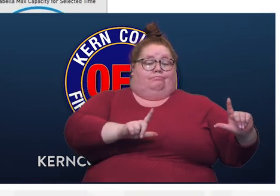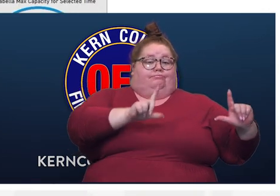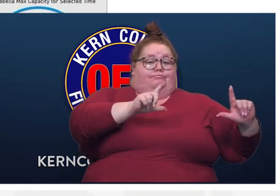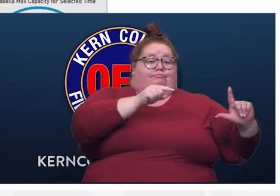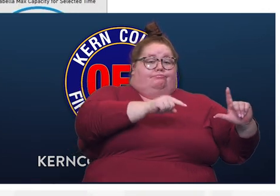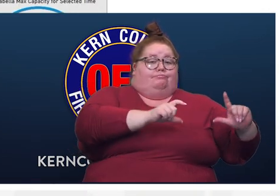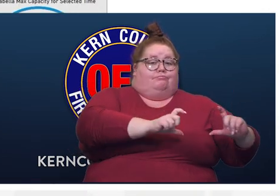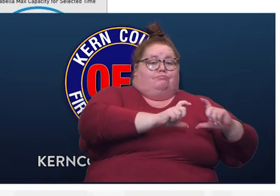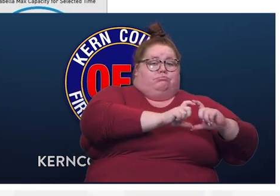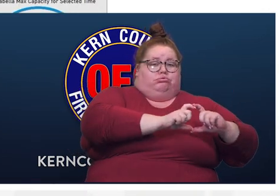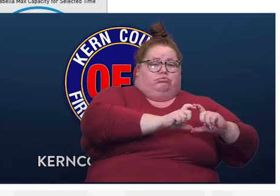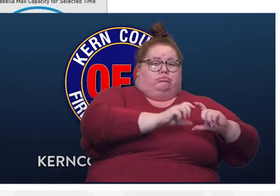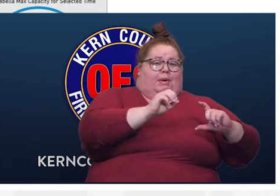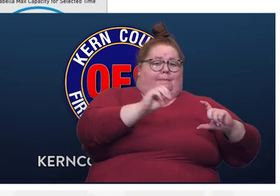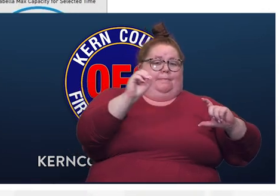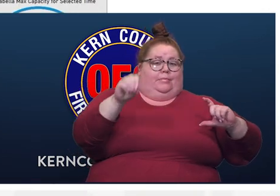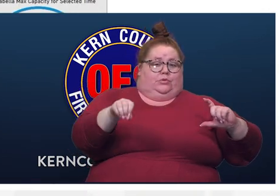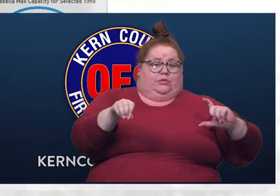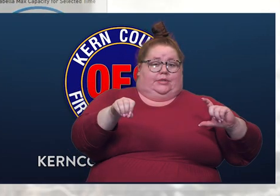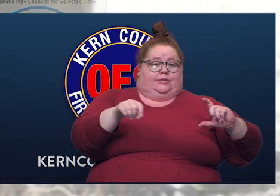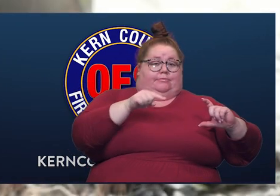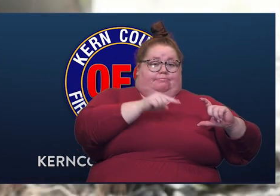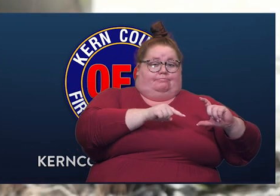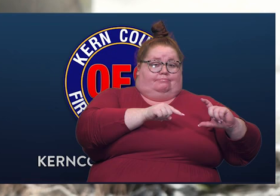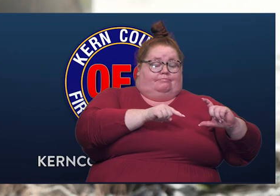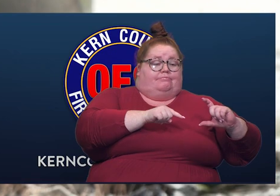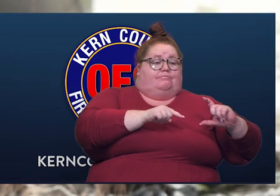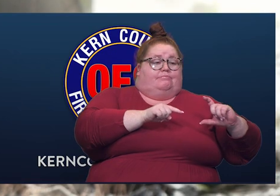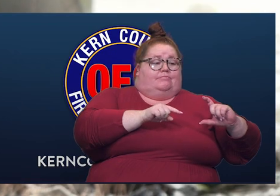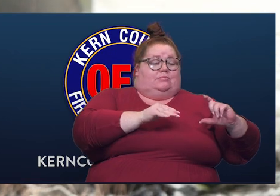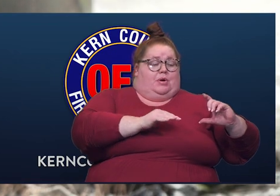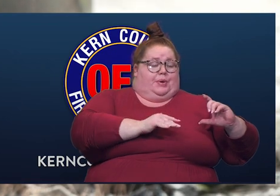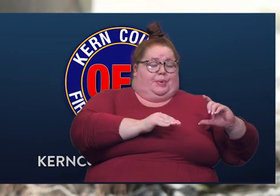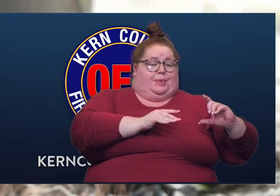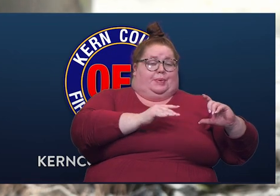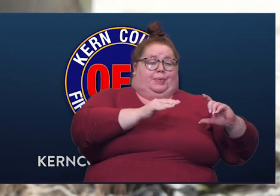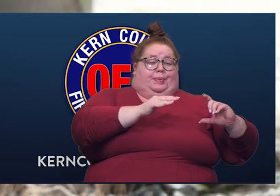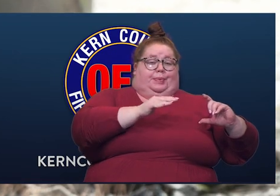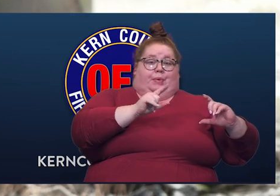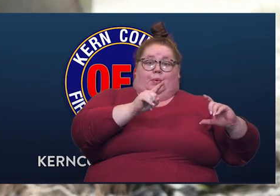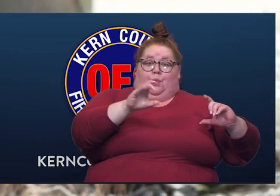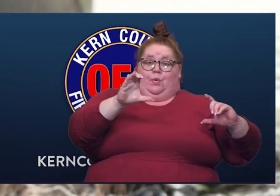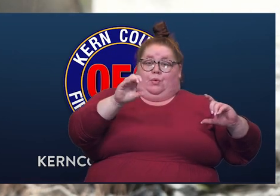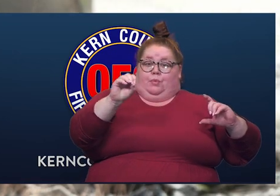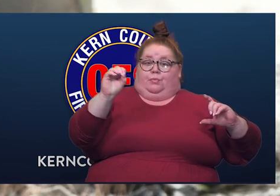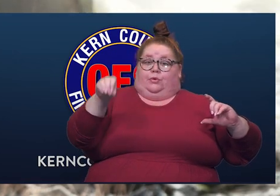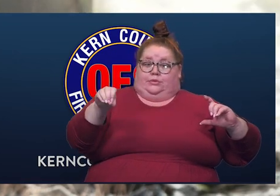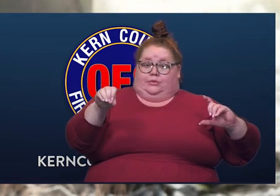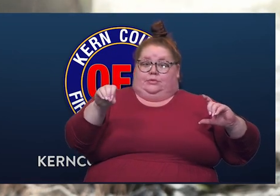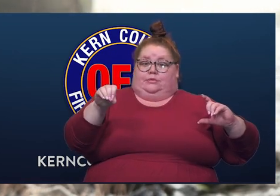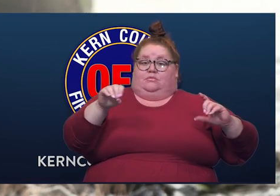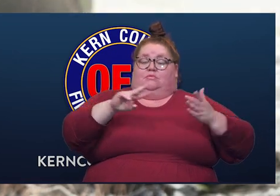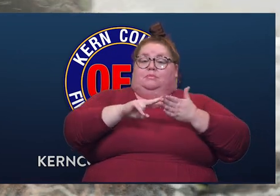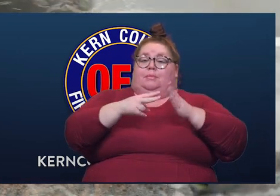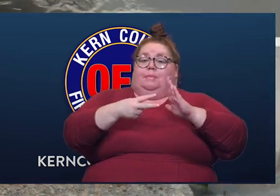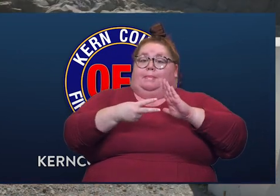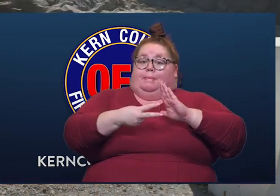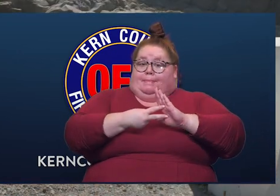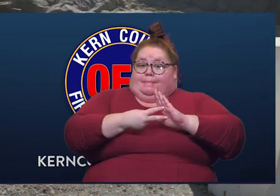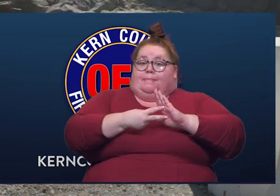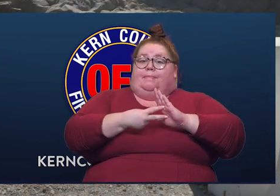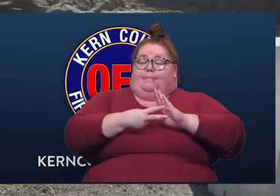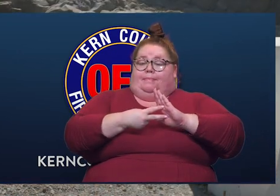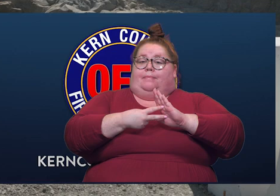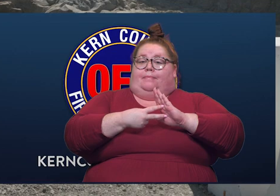has a percentage on the side. And when you're looking at that percentage, when it gets to 100%, that is where it'll start to